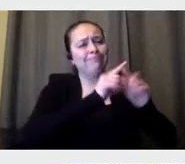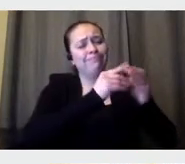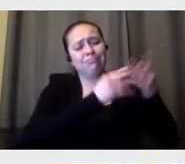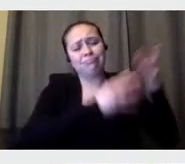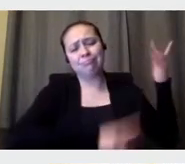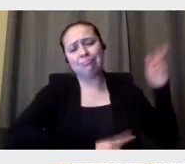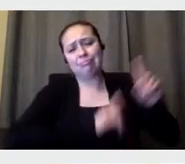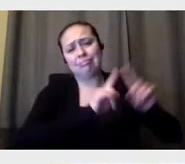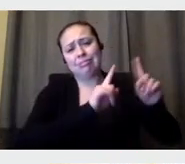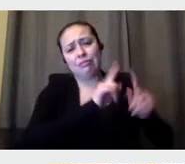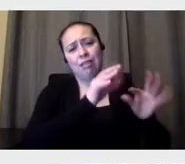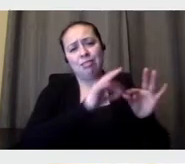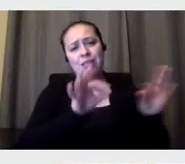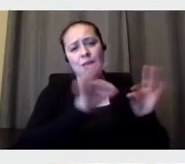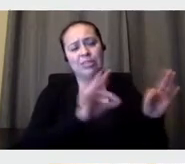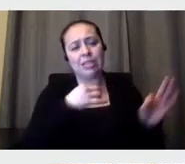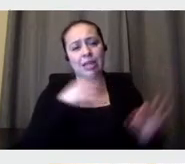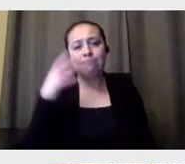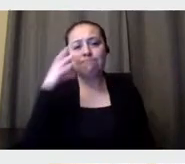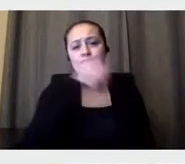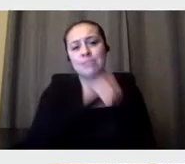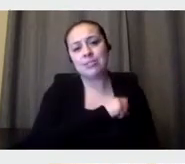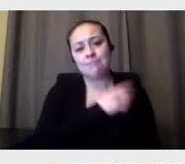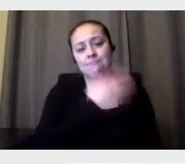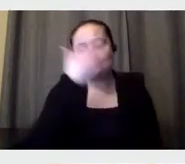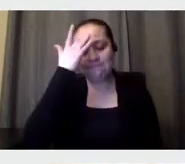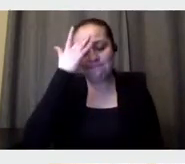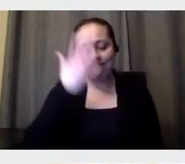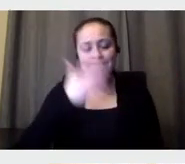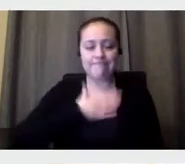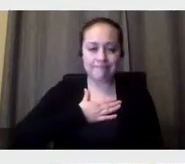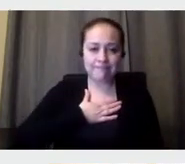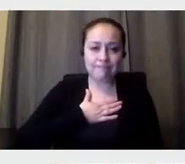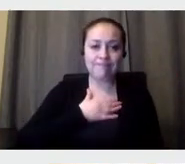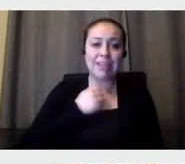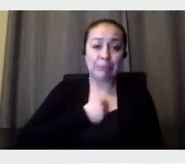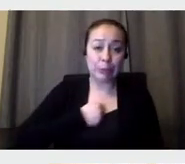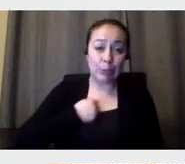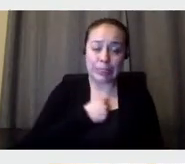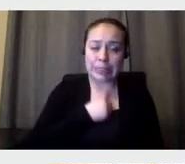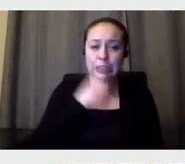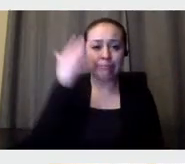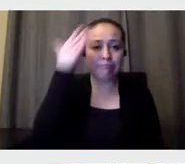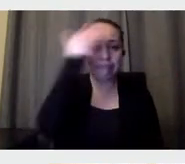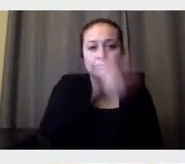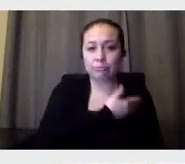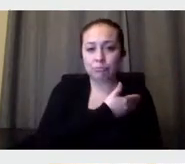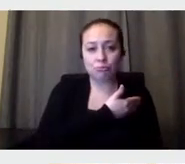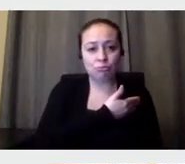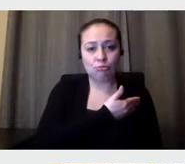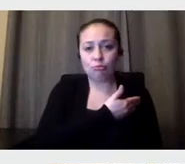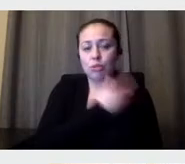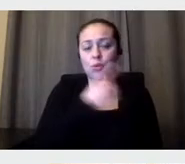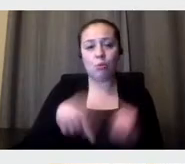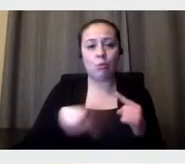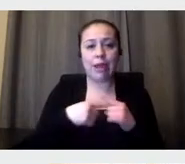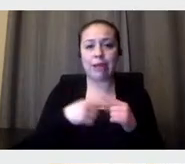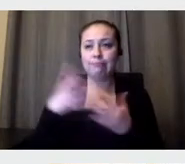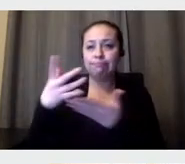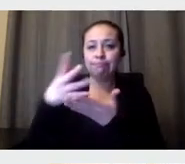something that I missed. What you got, what I'm going to do. I'm sorry that I, I didn't see that going through, but, um,